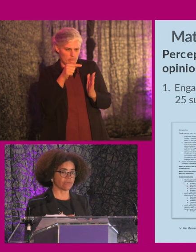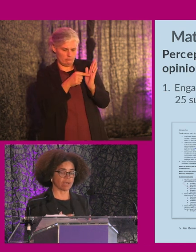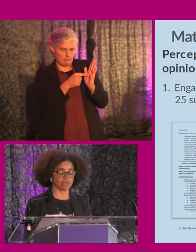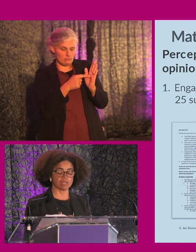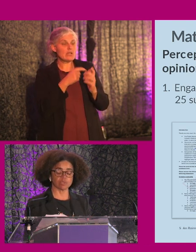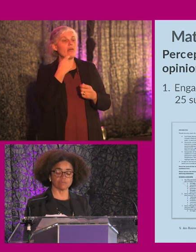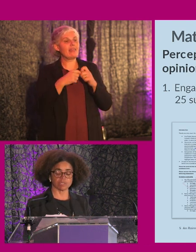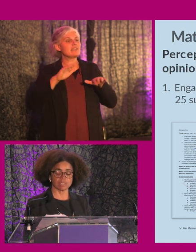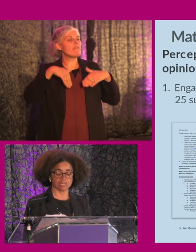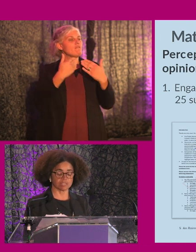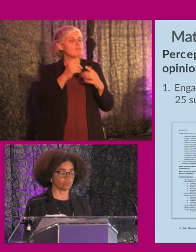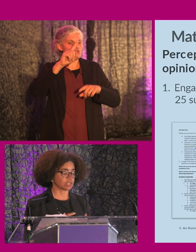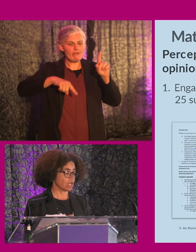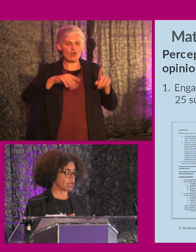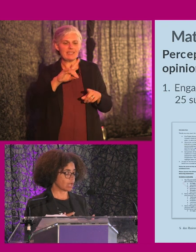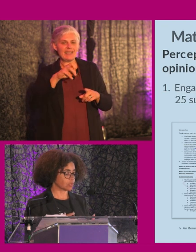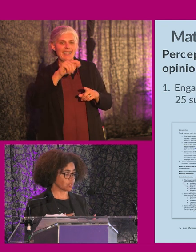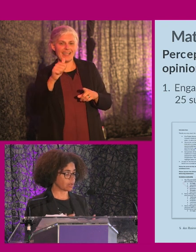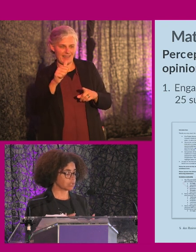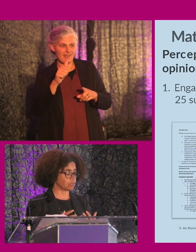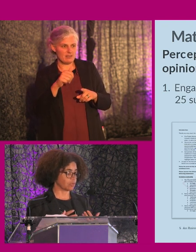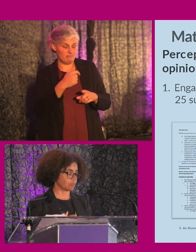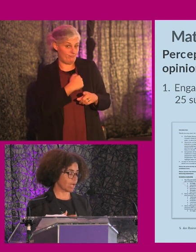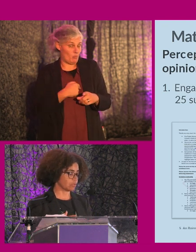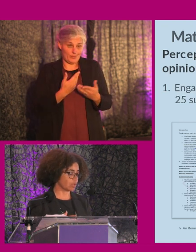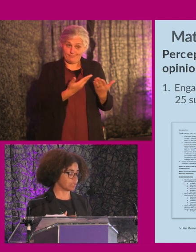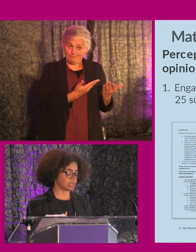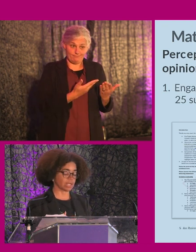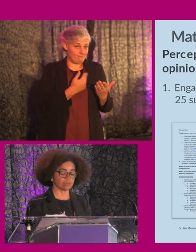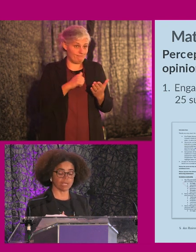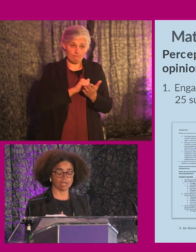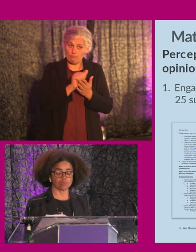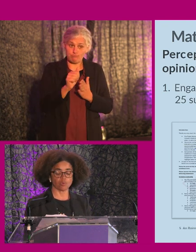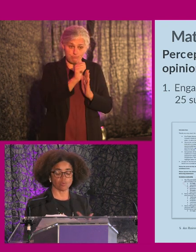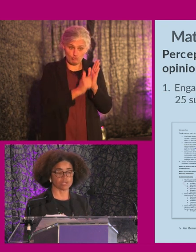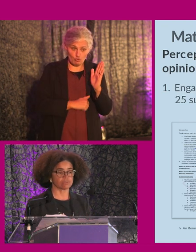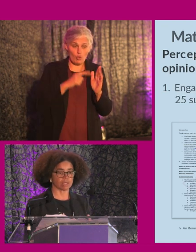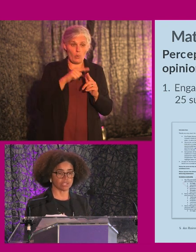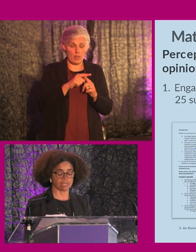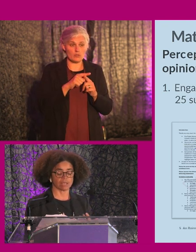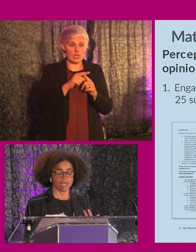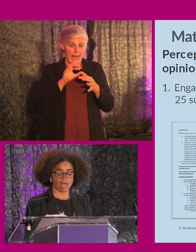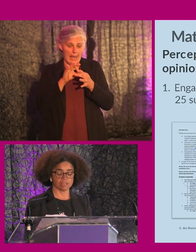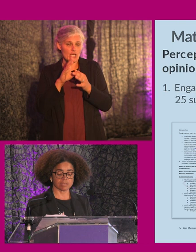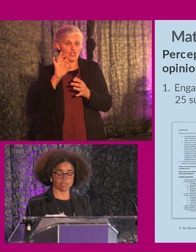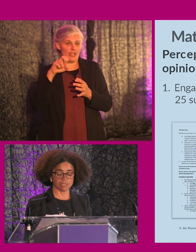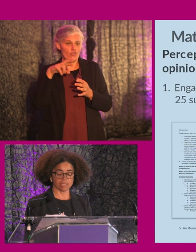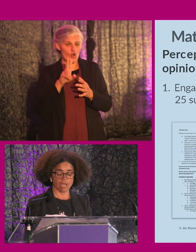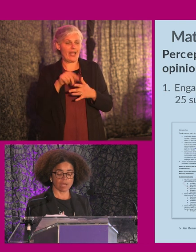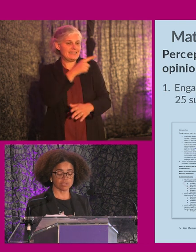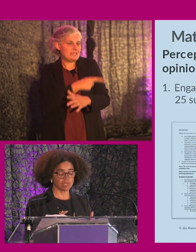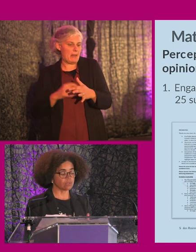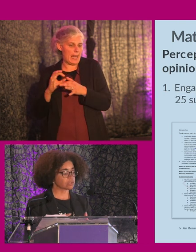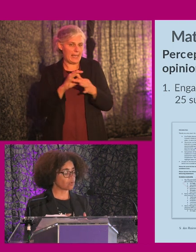at our available diversity data, which, um, to be honest, we, we having published the gender pay gap report was around gender and disability.